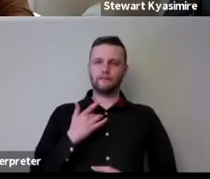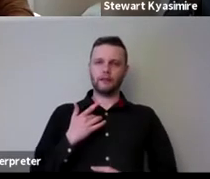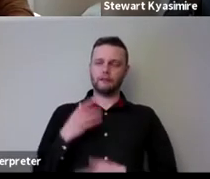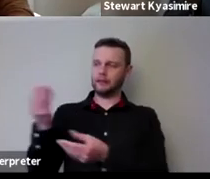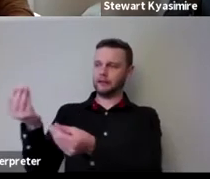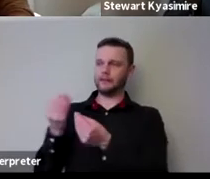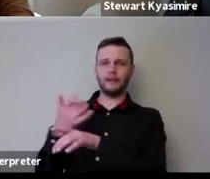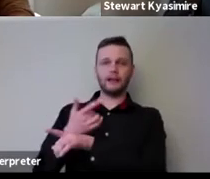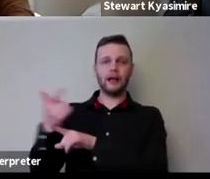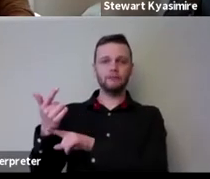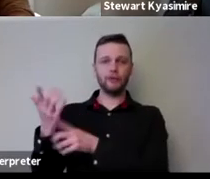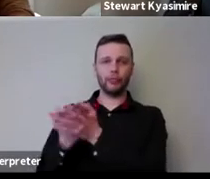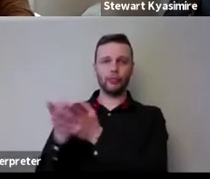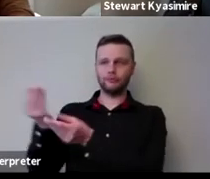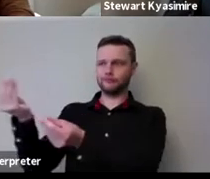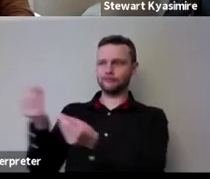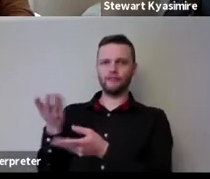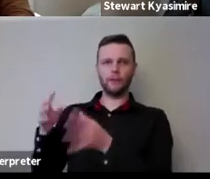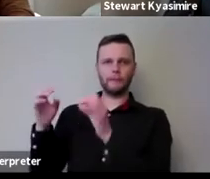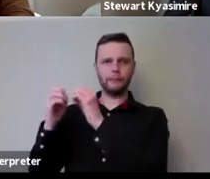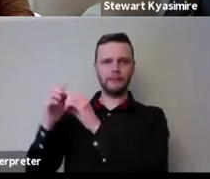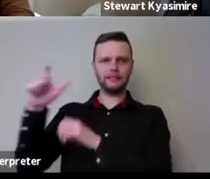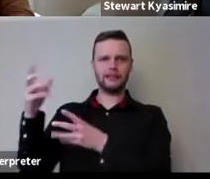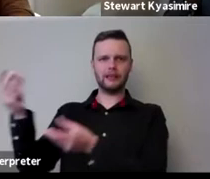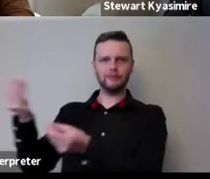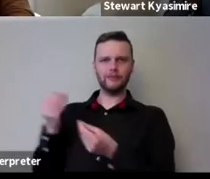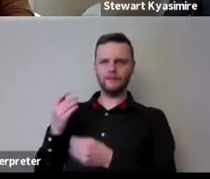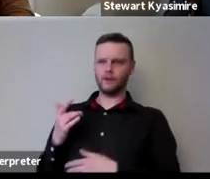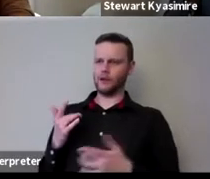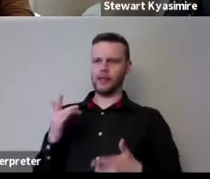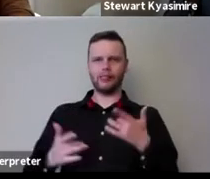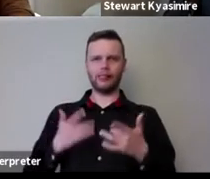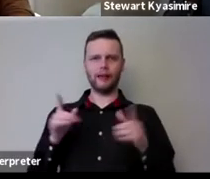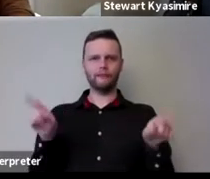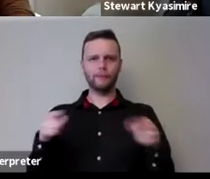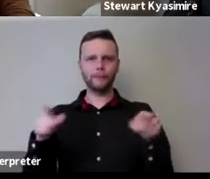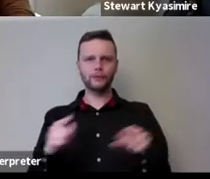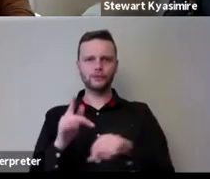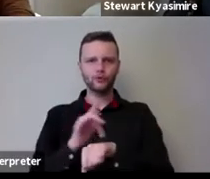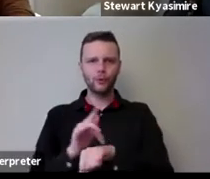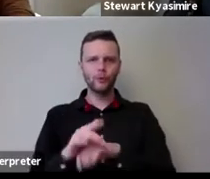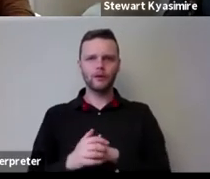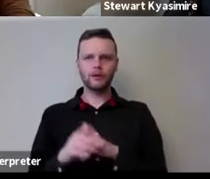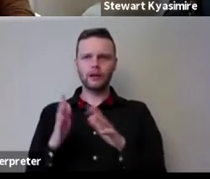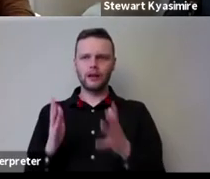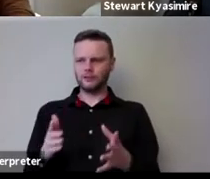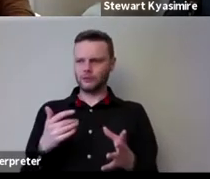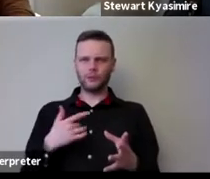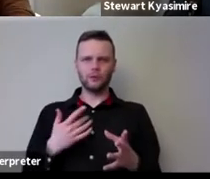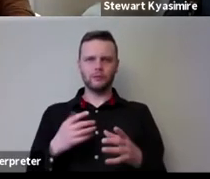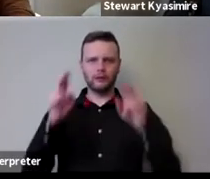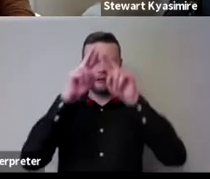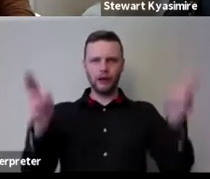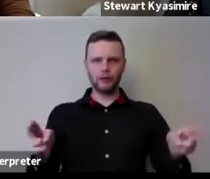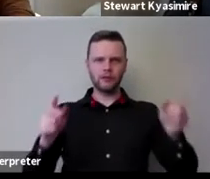equipment through the post by the BBC um for a live music show and I had to rip apart my entire house to